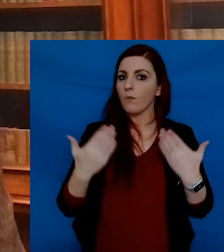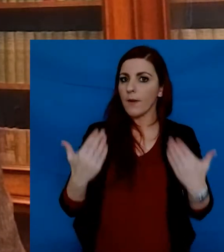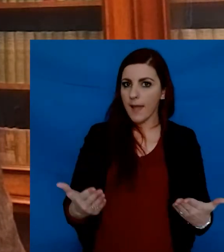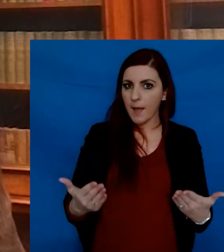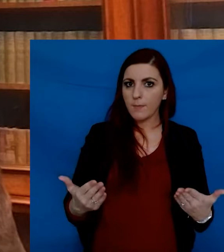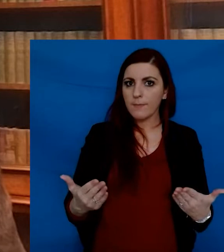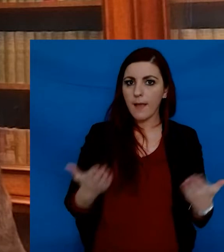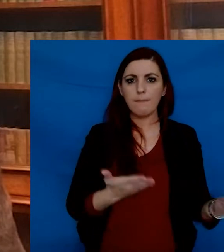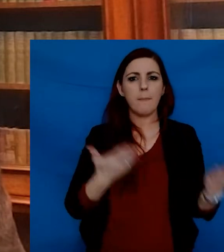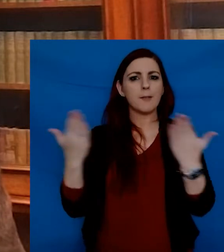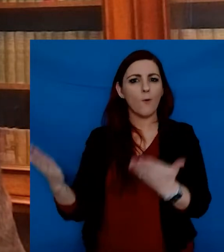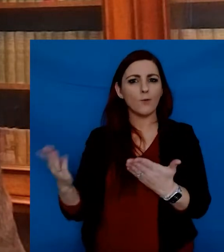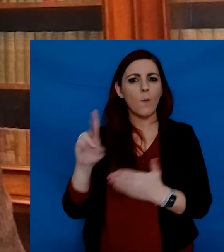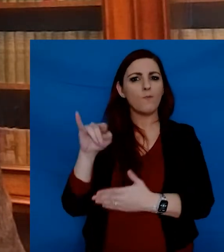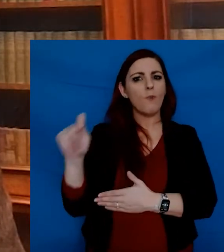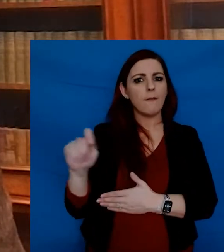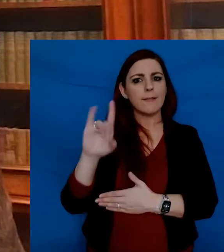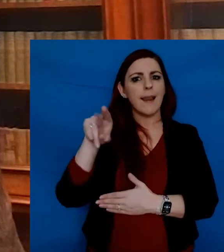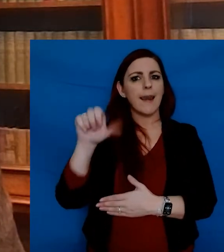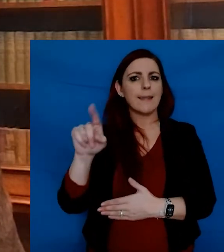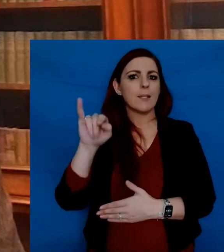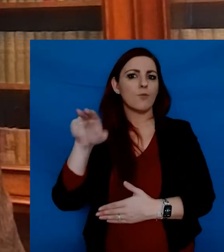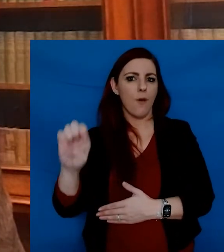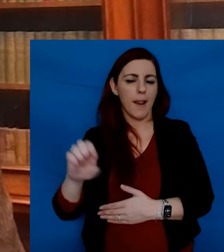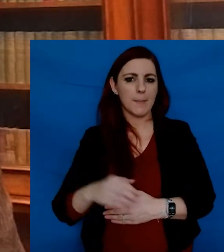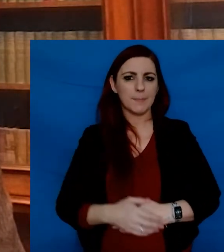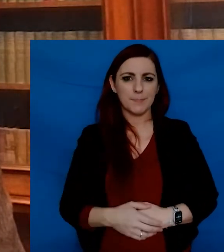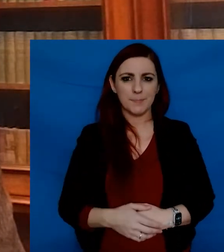And so now, I hand over to our Provost Linda Doyle.